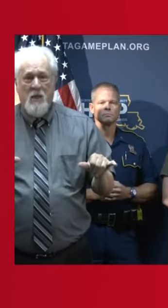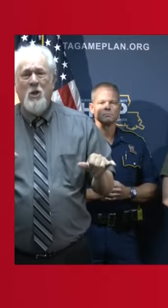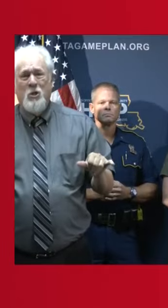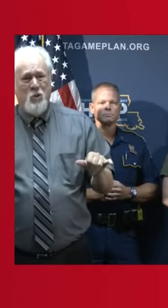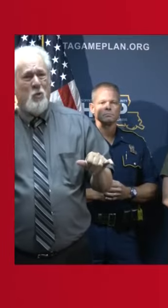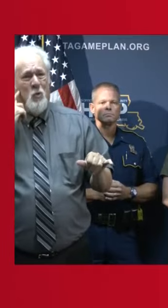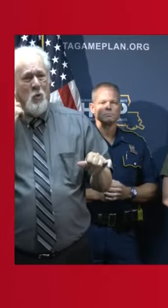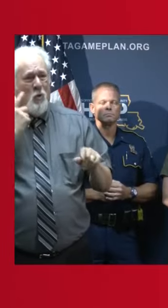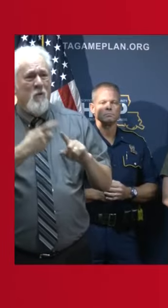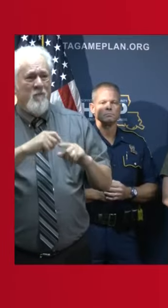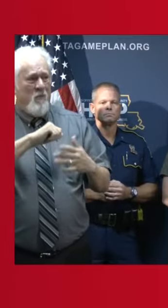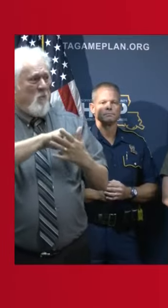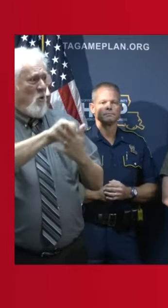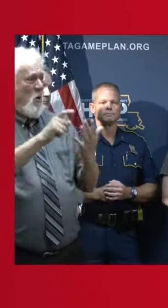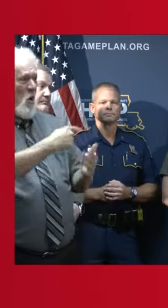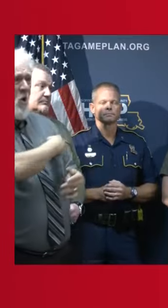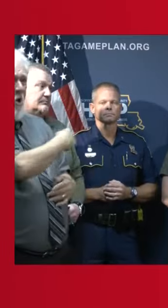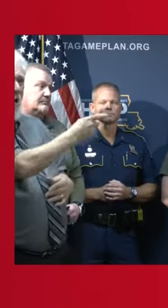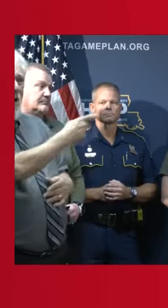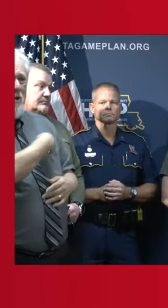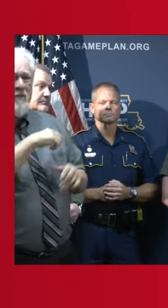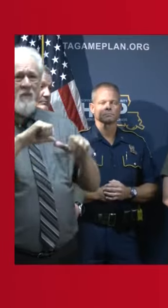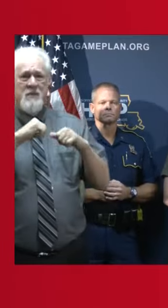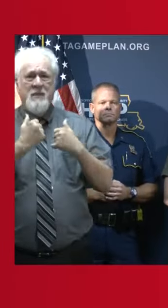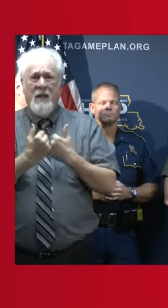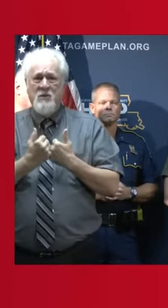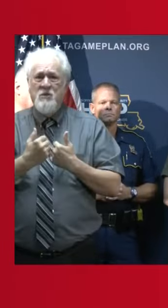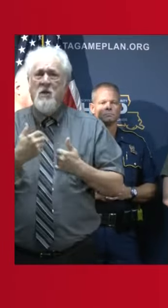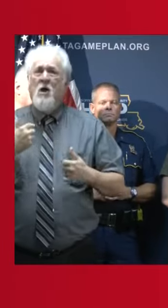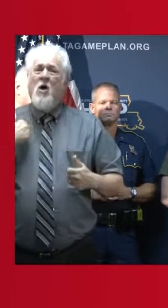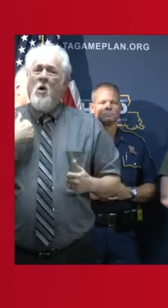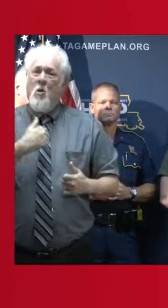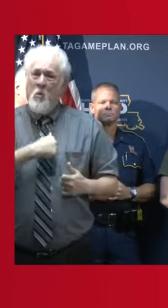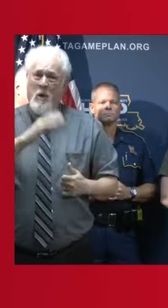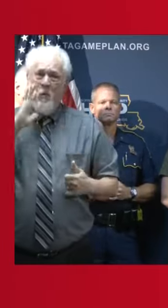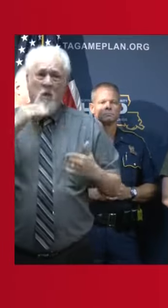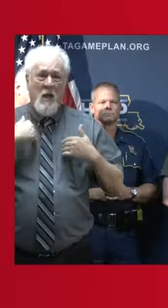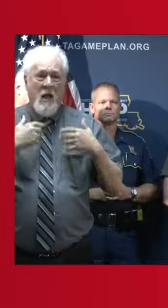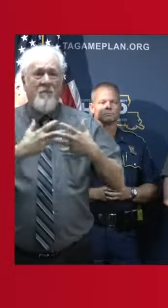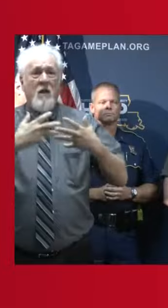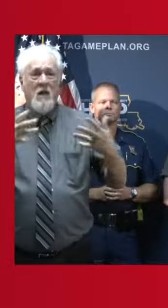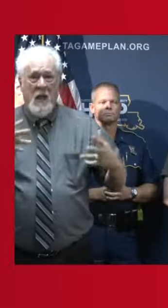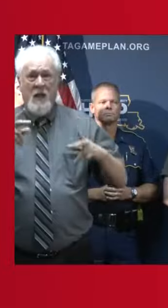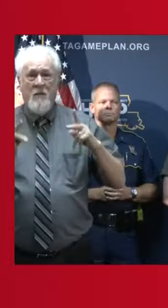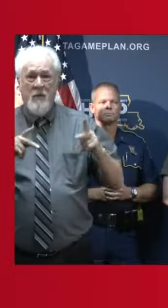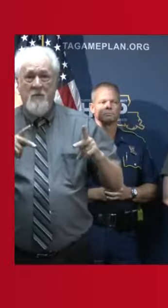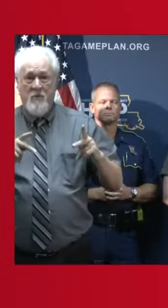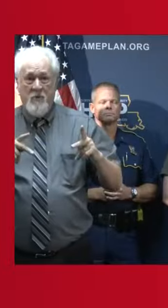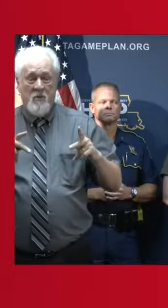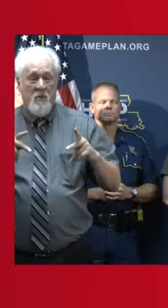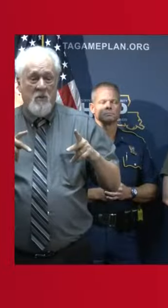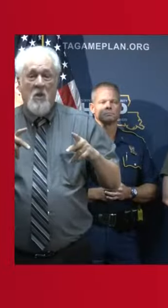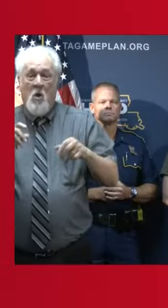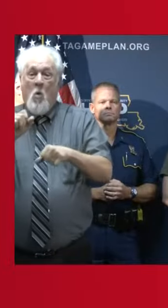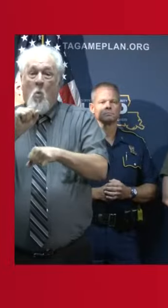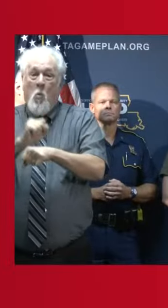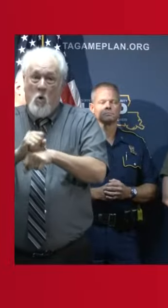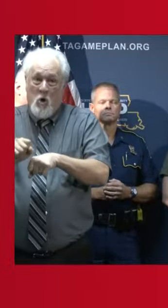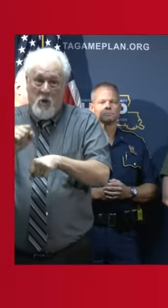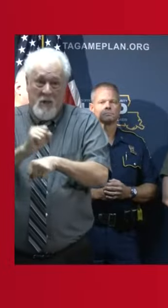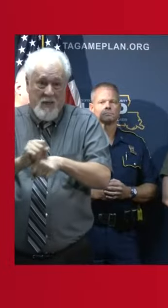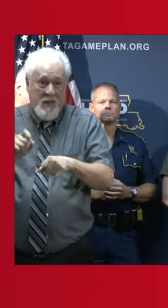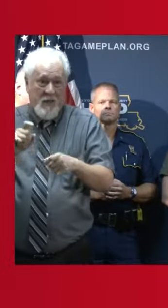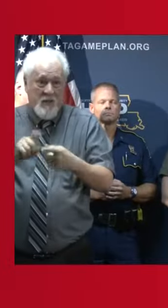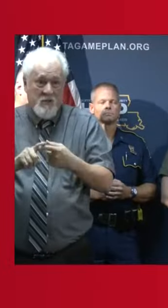you heard from all of these agencies, we are going to have a lot of people on the roadway that is necessary to put